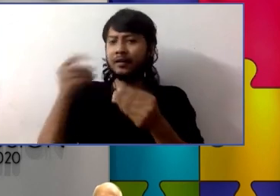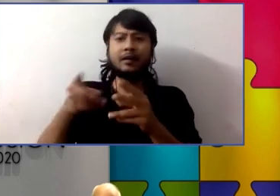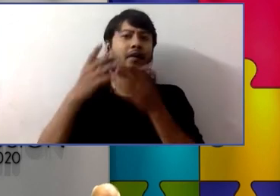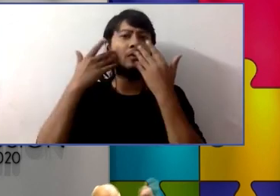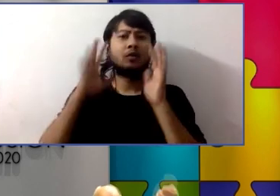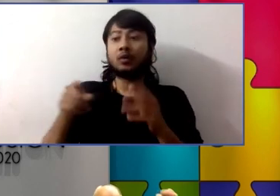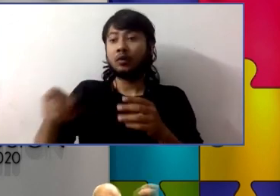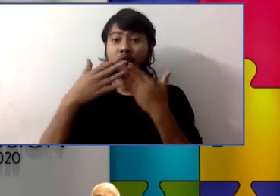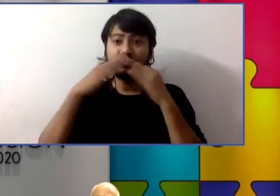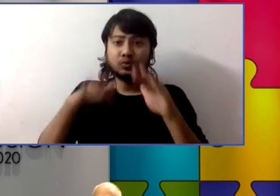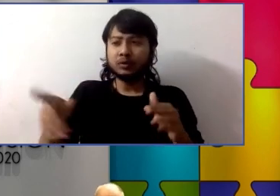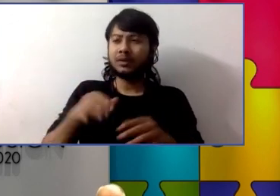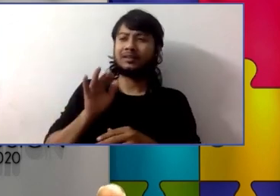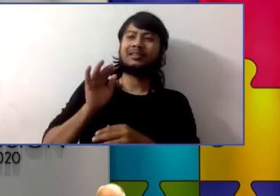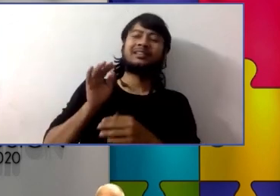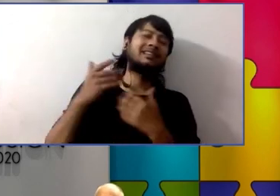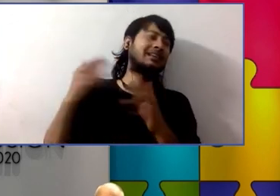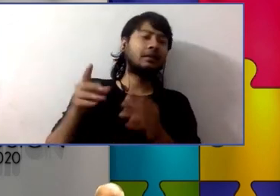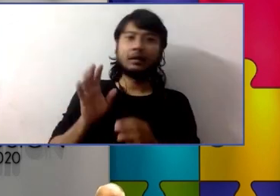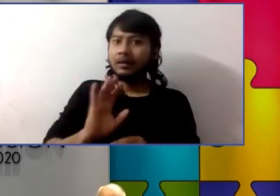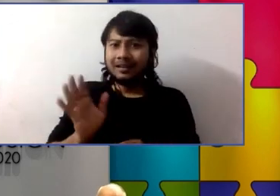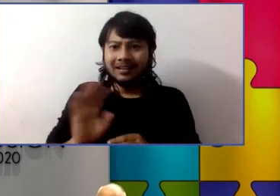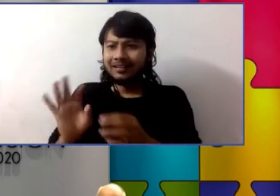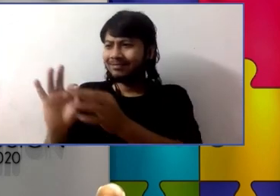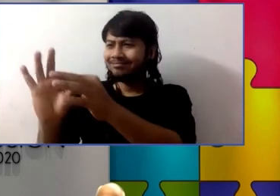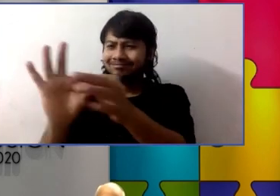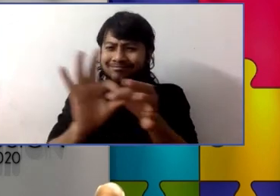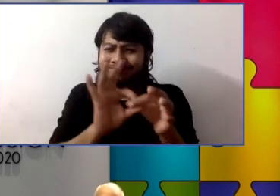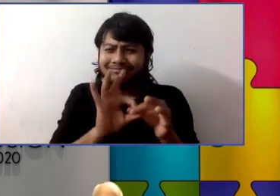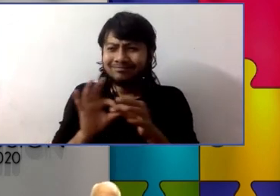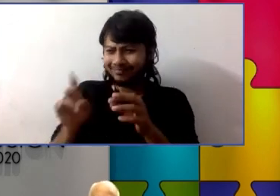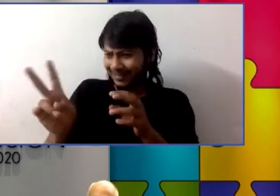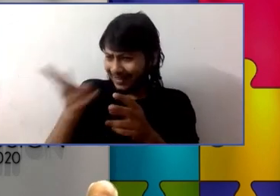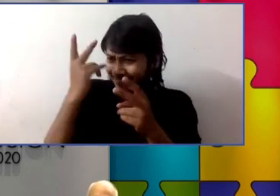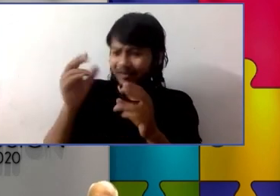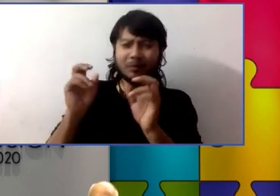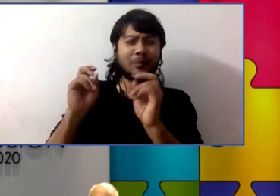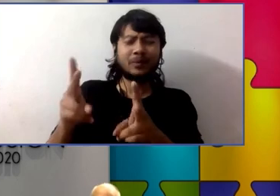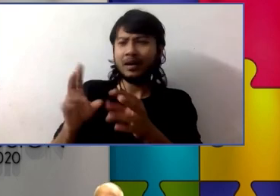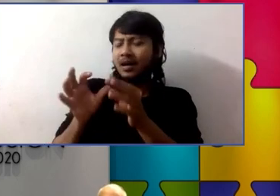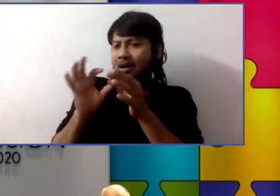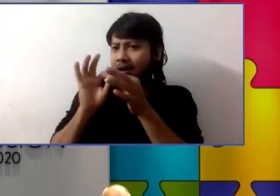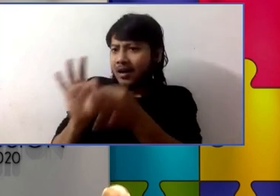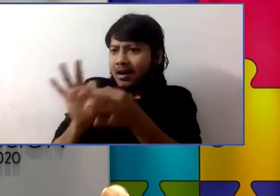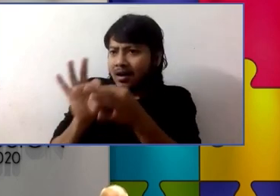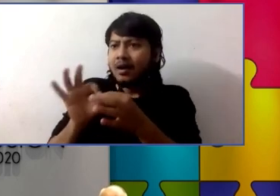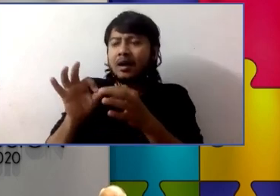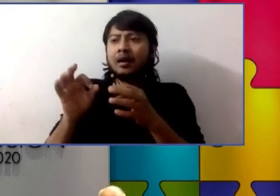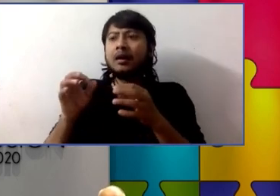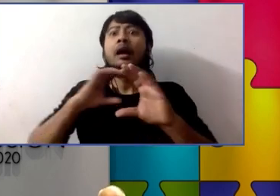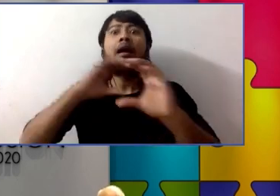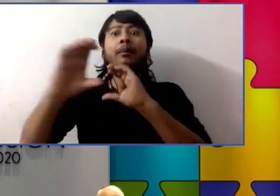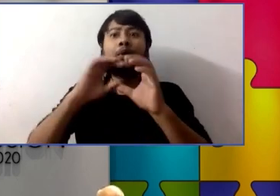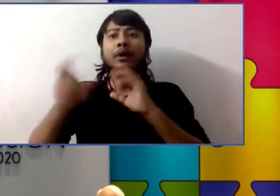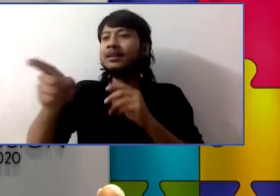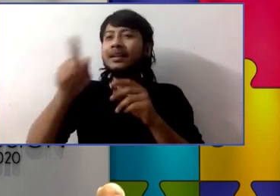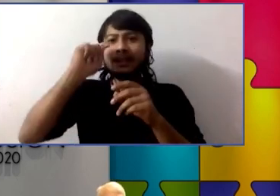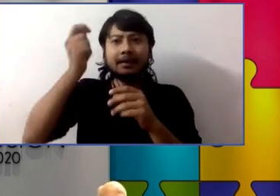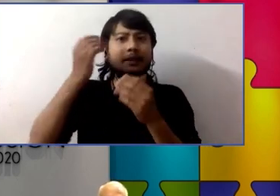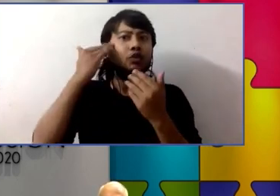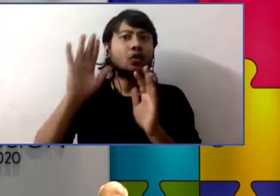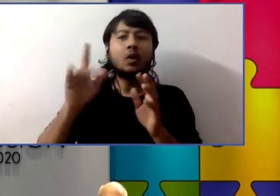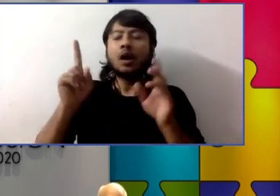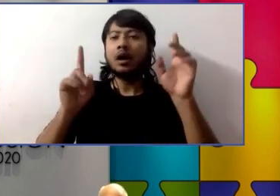and patience and love and support and they were very innovative in the way that they communicated with this child and they showed such